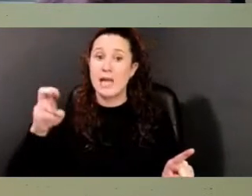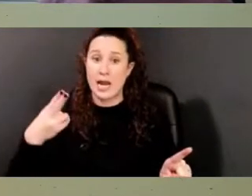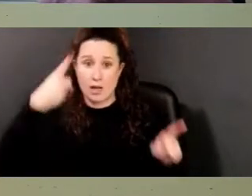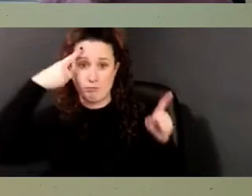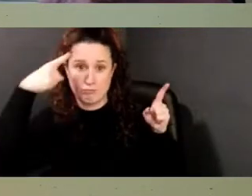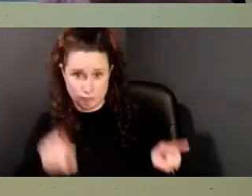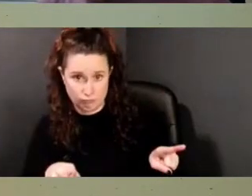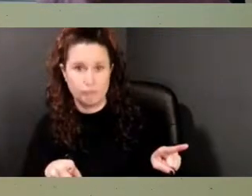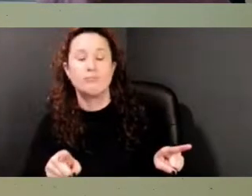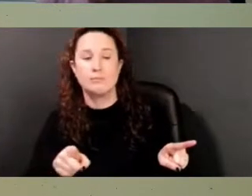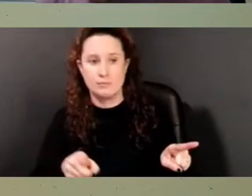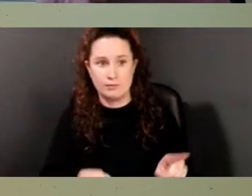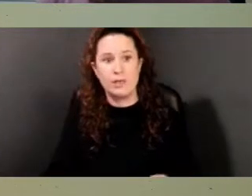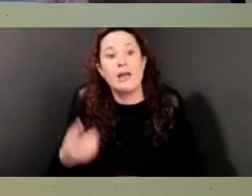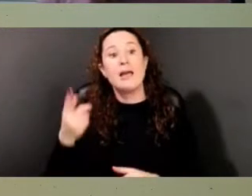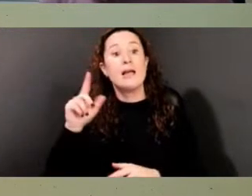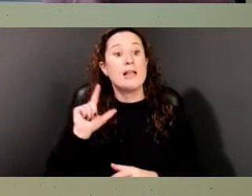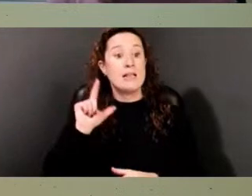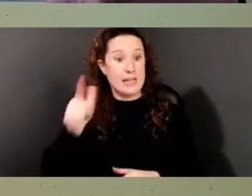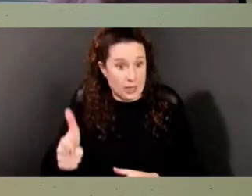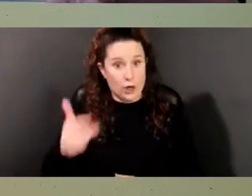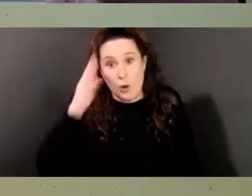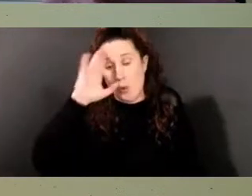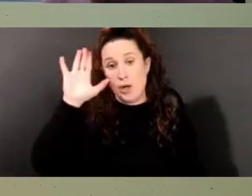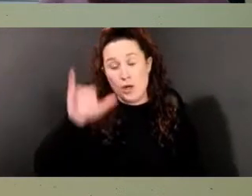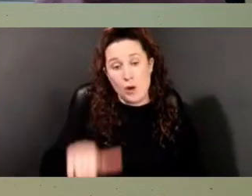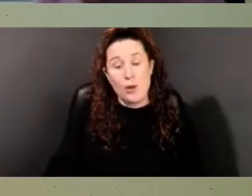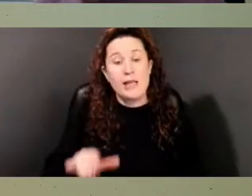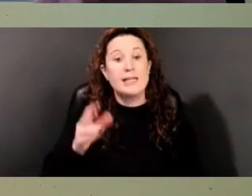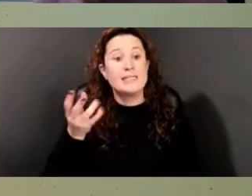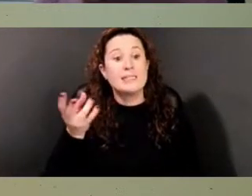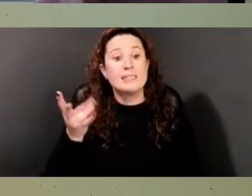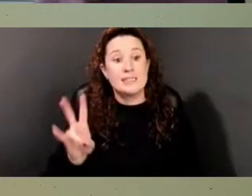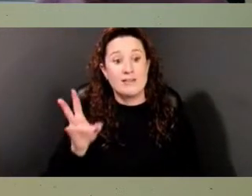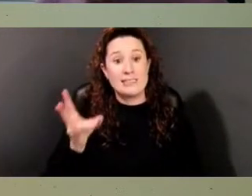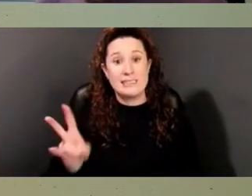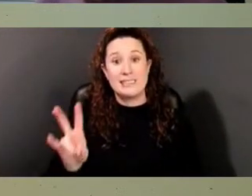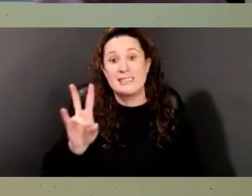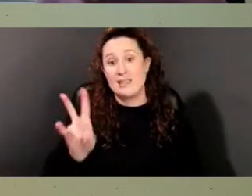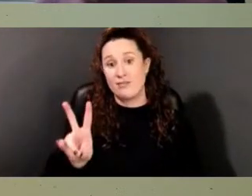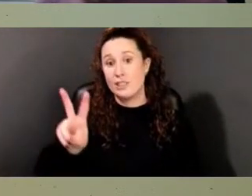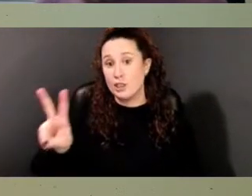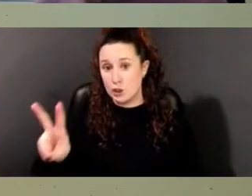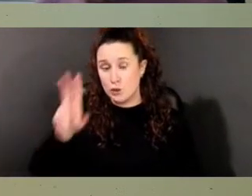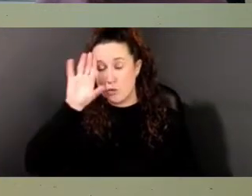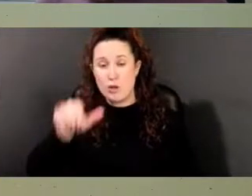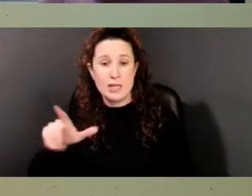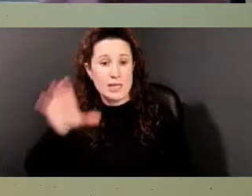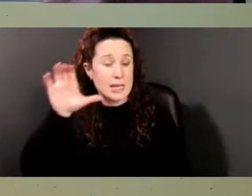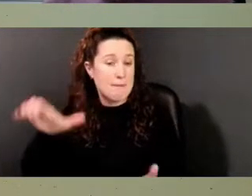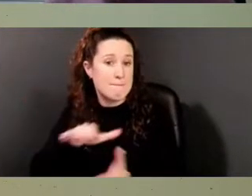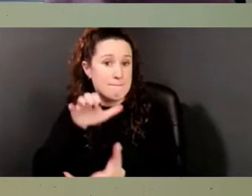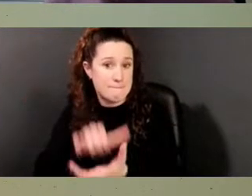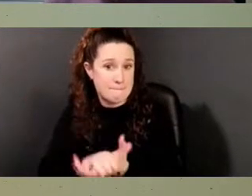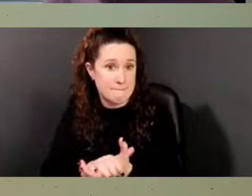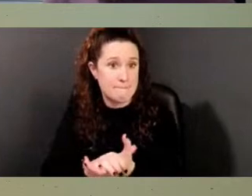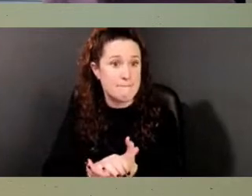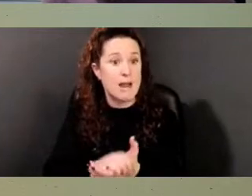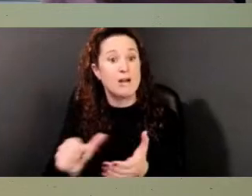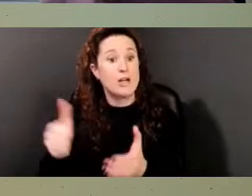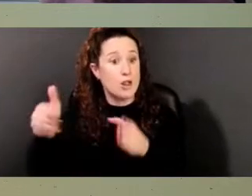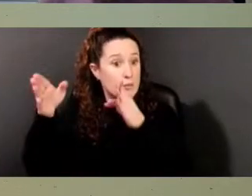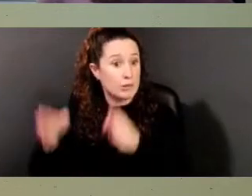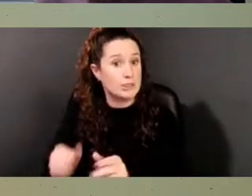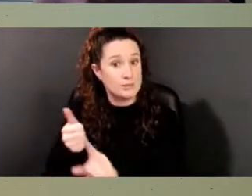1792, we know for certain by that point that Dinah married Peter Patton, who was a free black tenant farmer leasing land from John Dickinson.